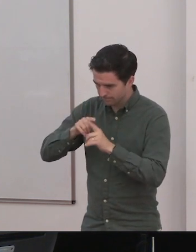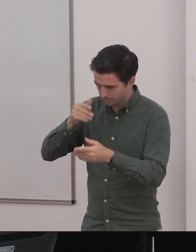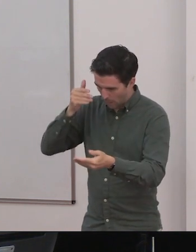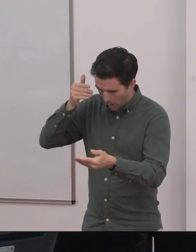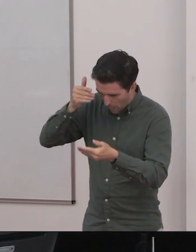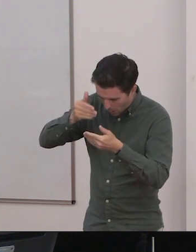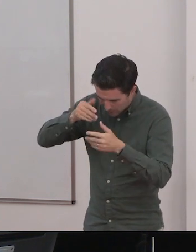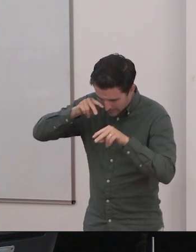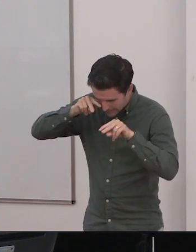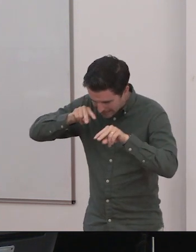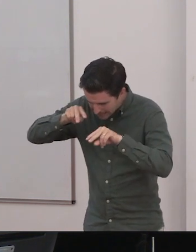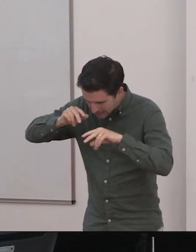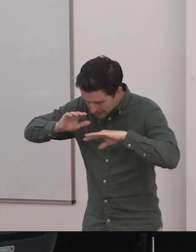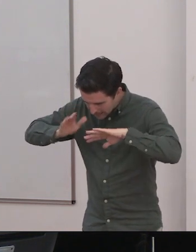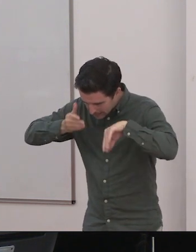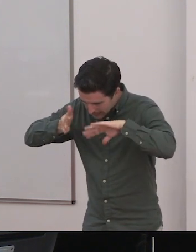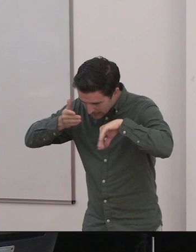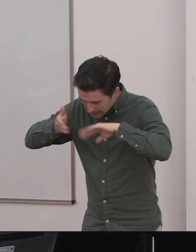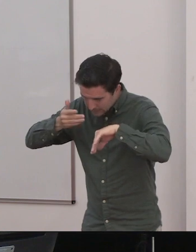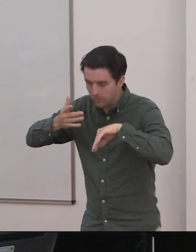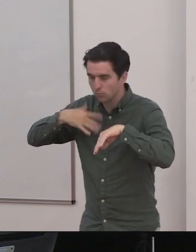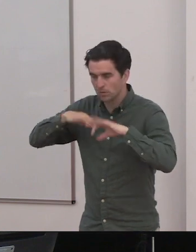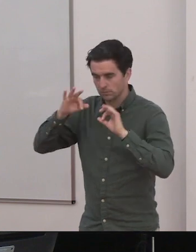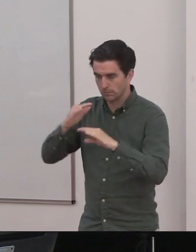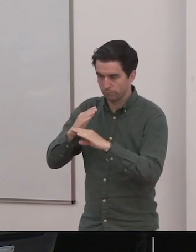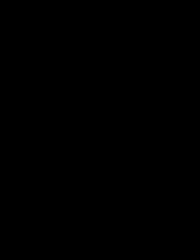haven't made the progress we want, that wholesale progress that Rosemary was talking about as well. Thank